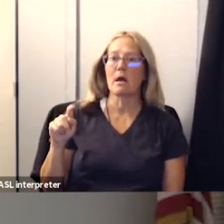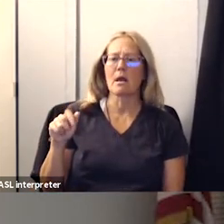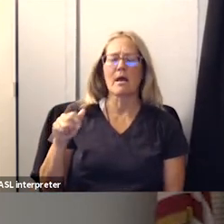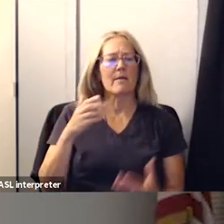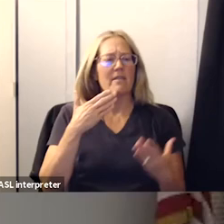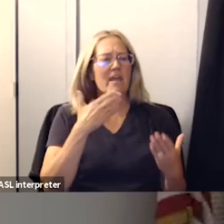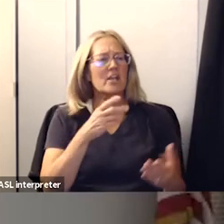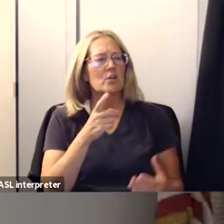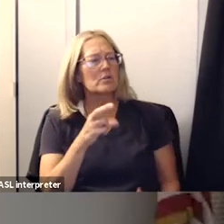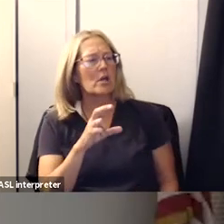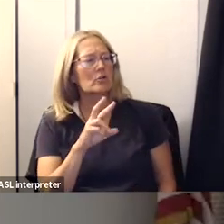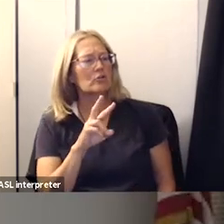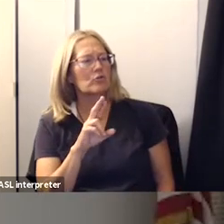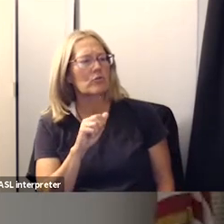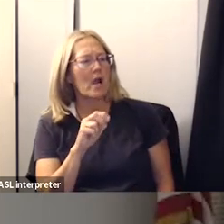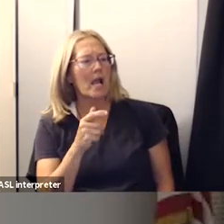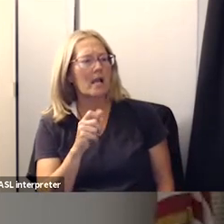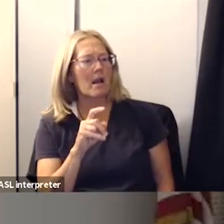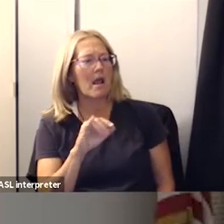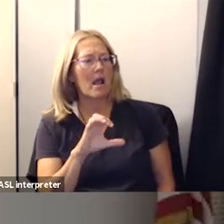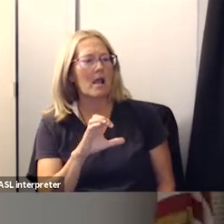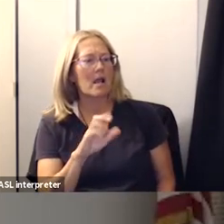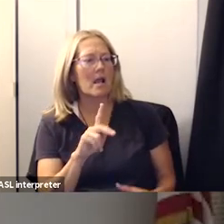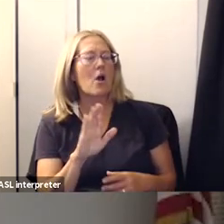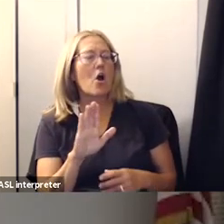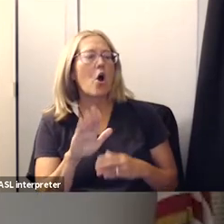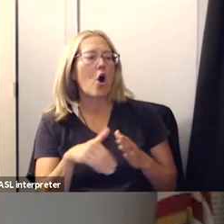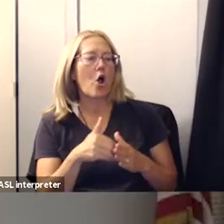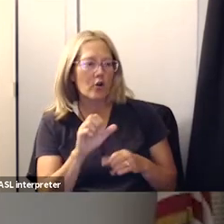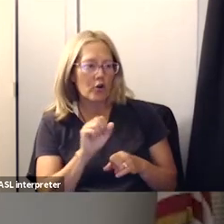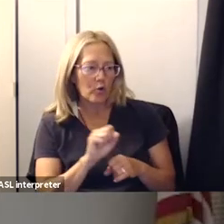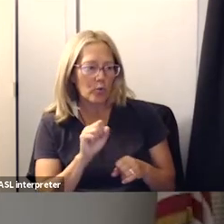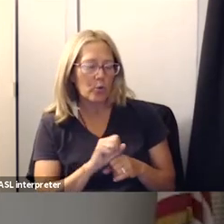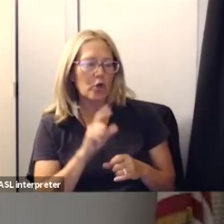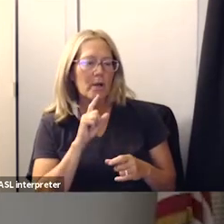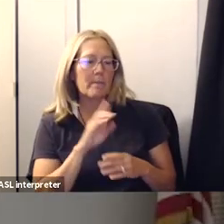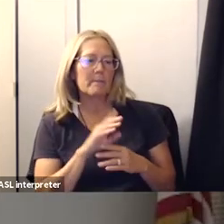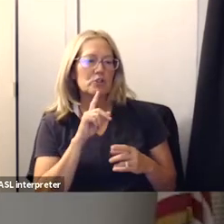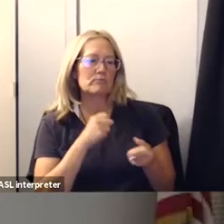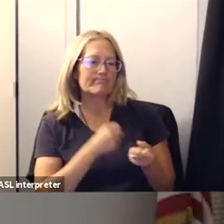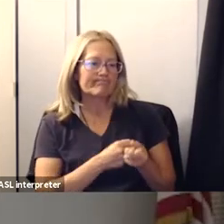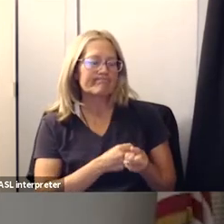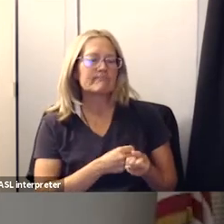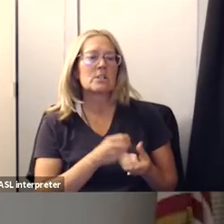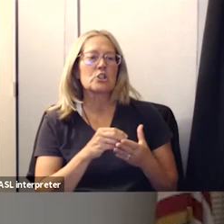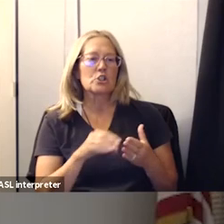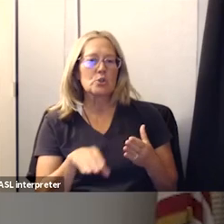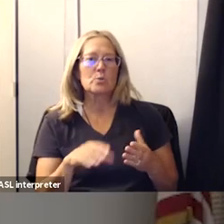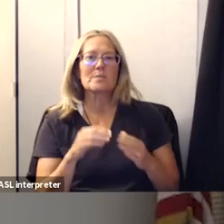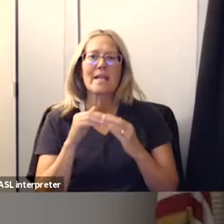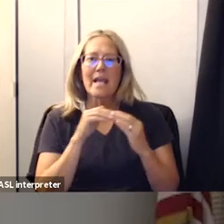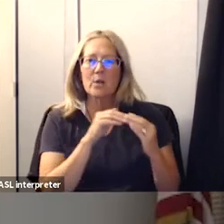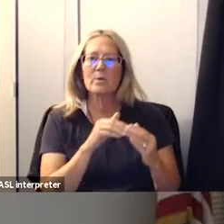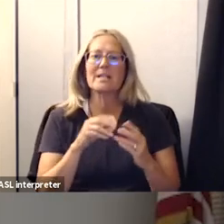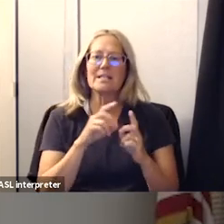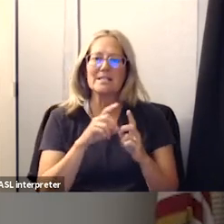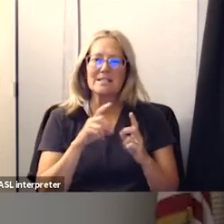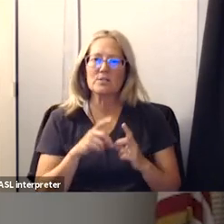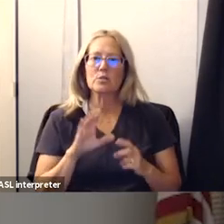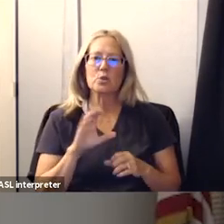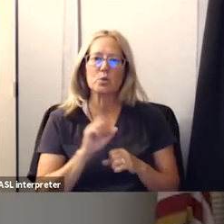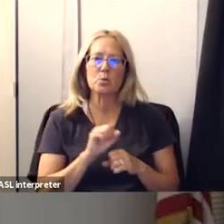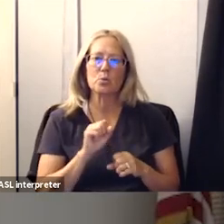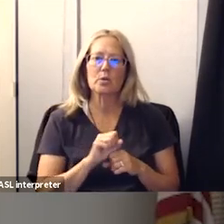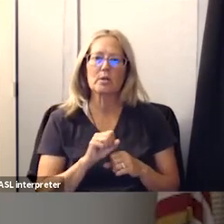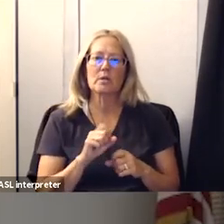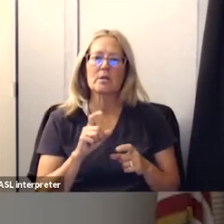for all of her work and commitment to students and equity in our district and her work needs